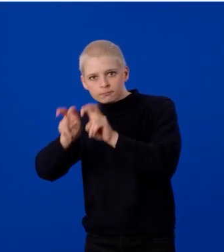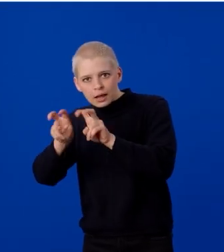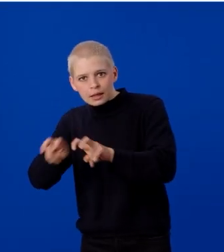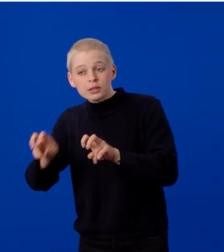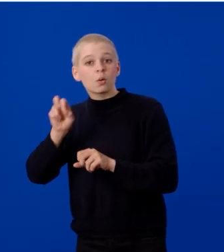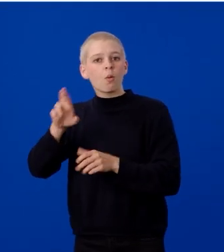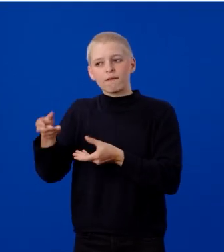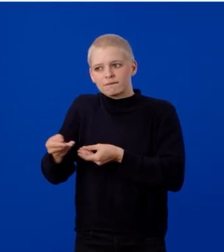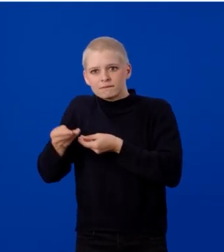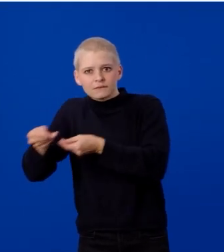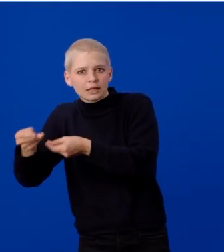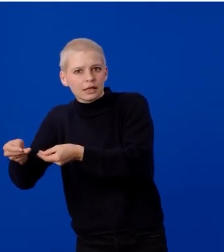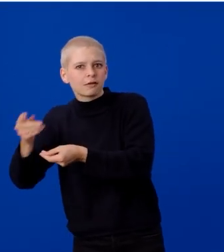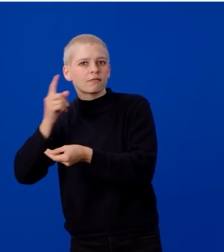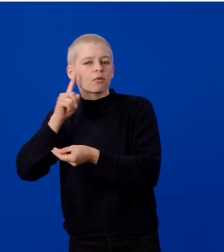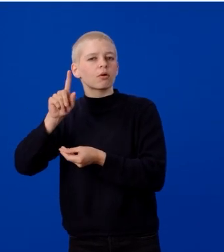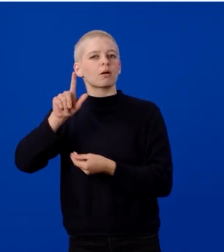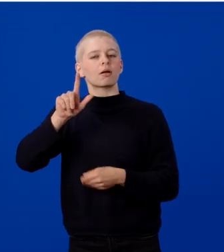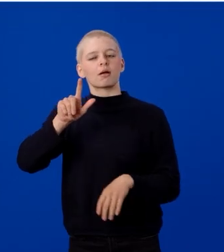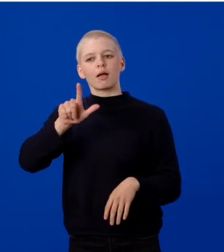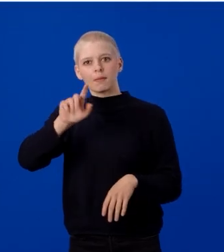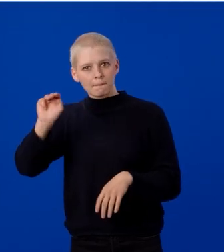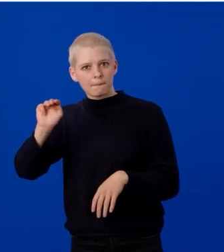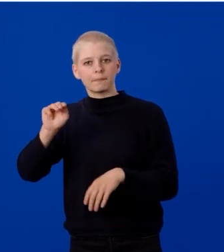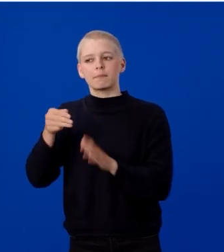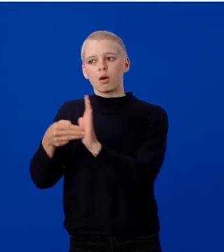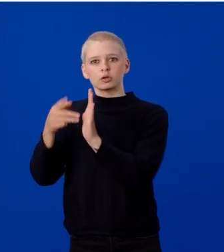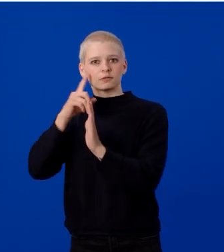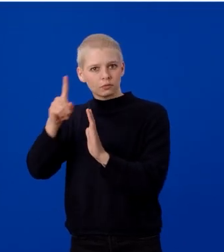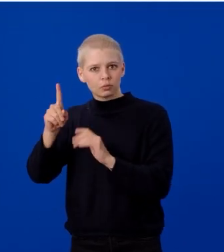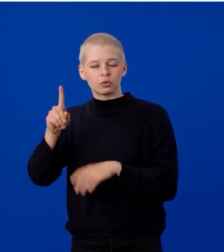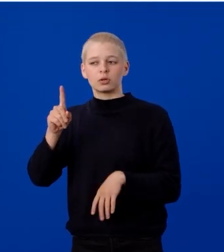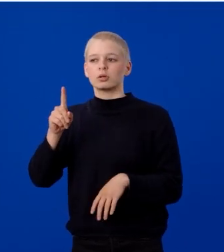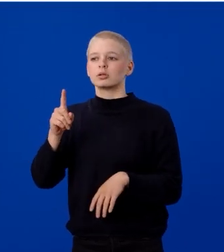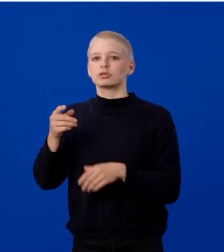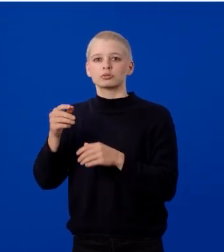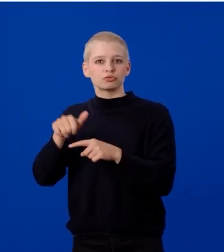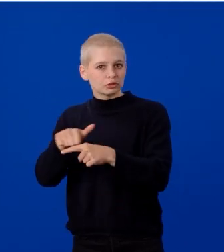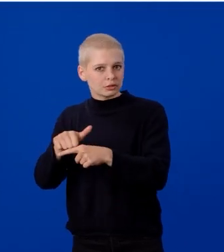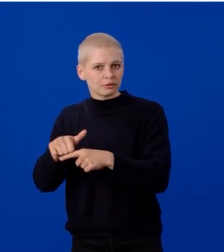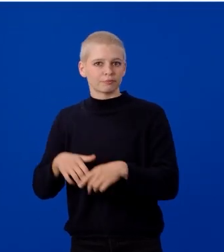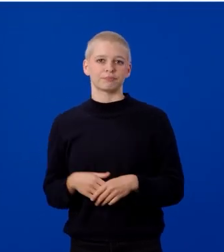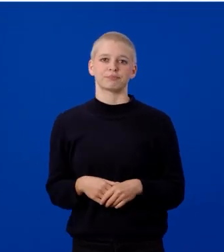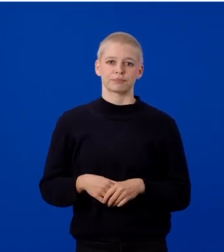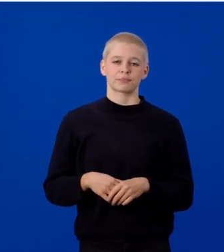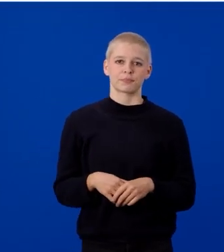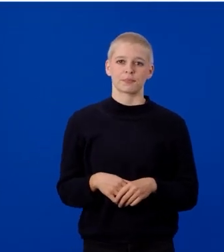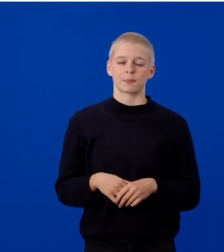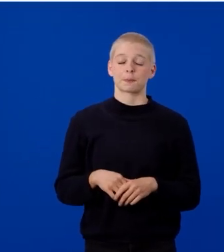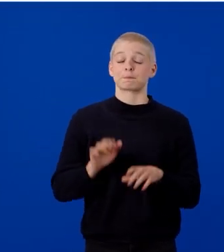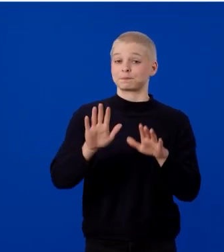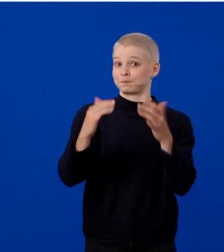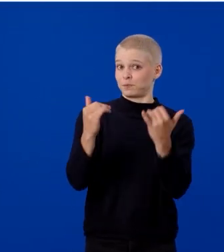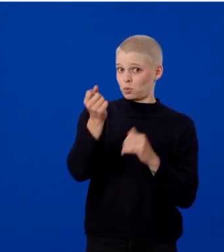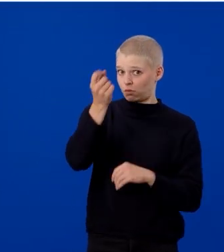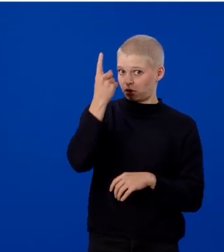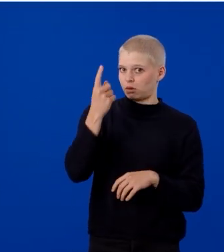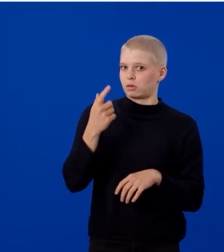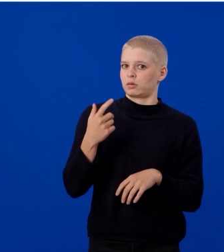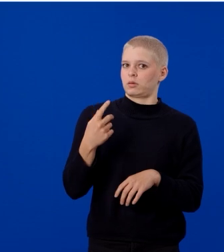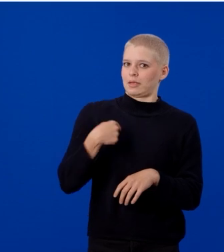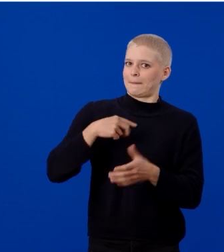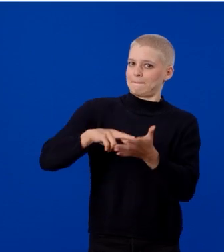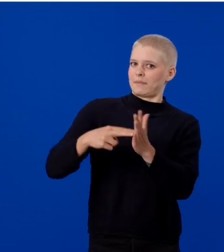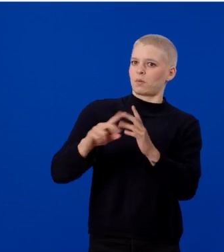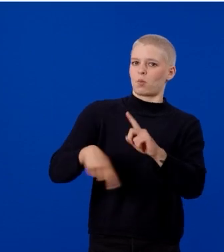feed into ML models for training. Now that you understand what complex data format